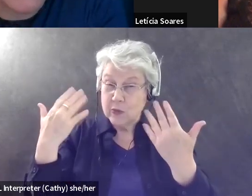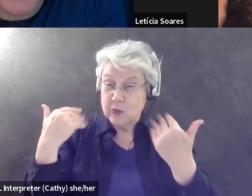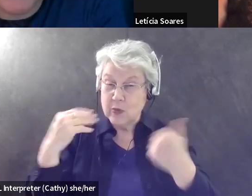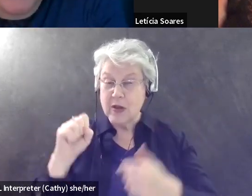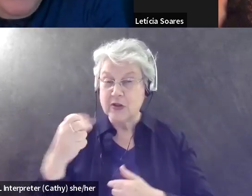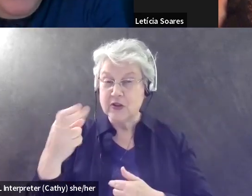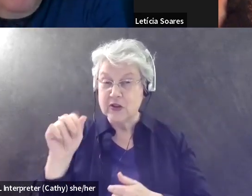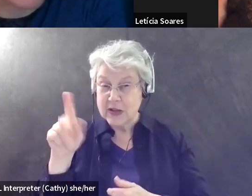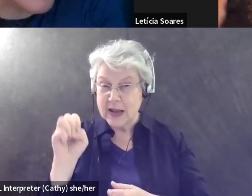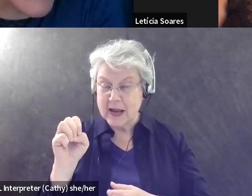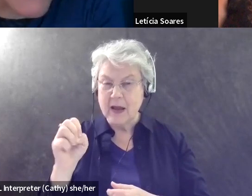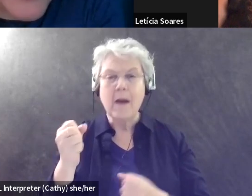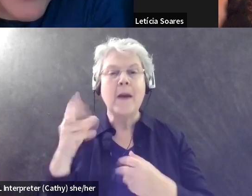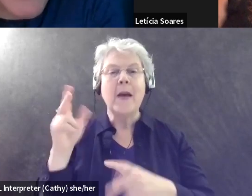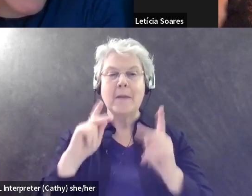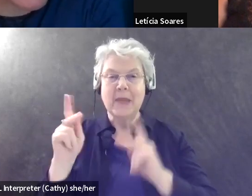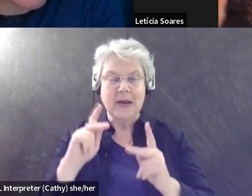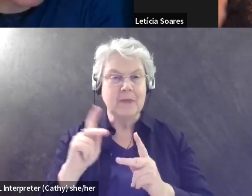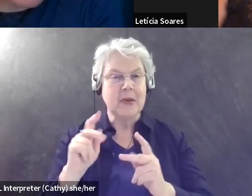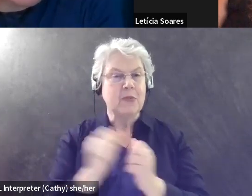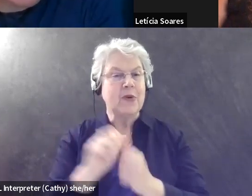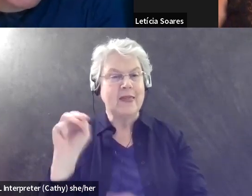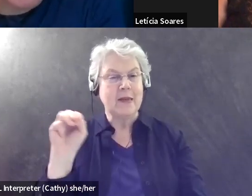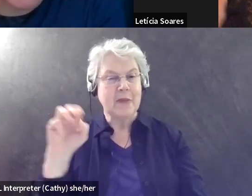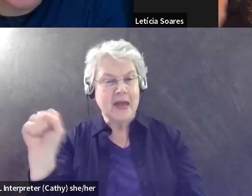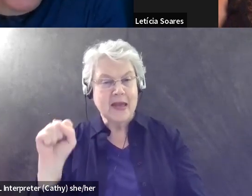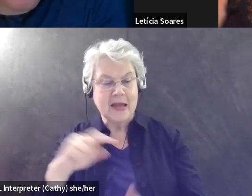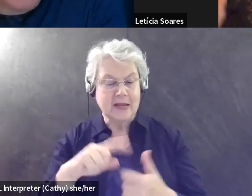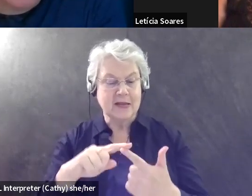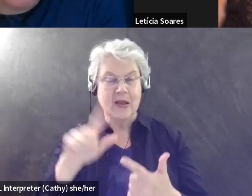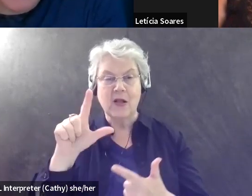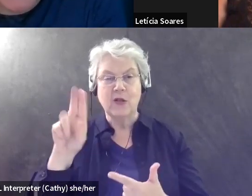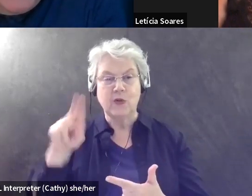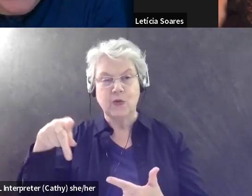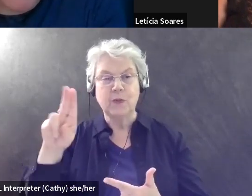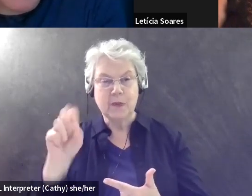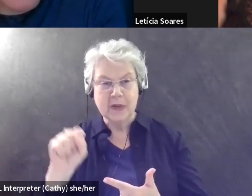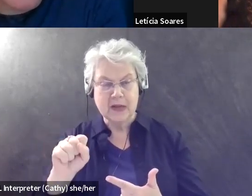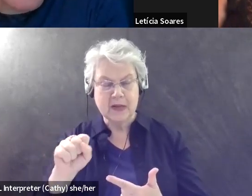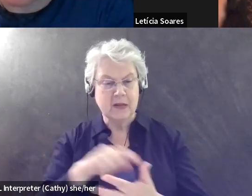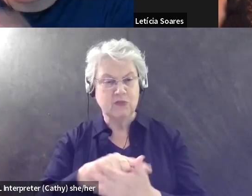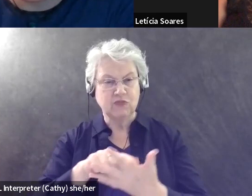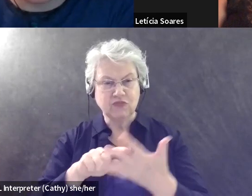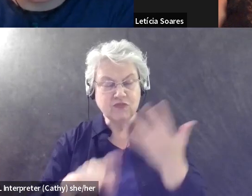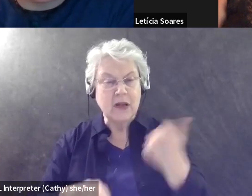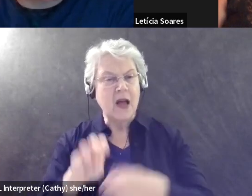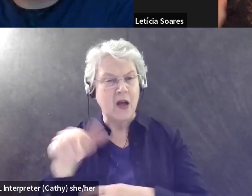illnesses like, um, multiple sclerosis and, and lupus, particularly, um, not just, um, those folks don't